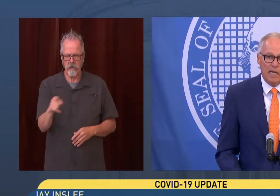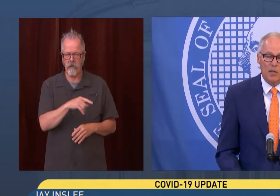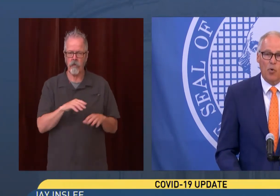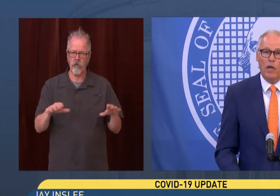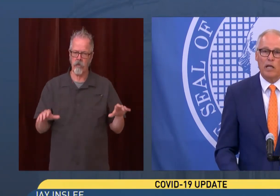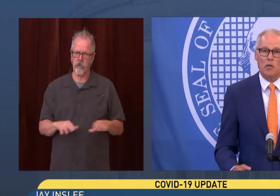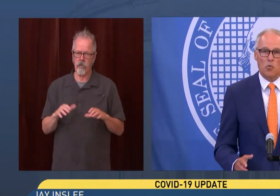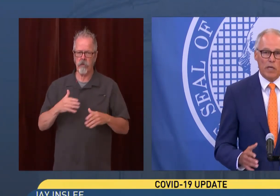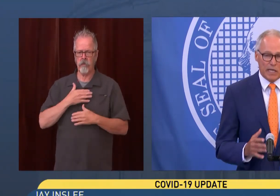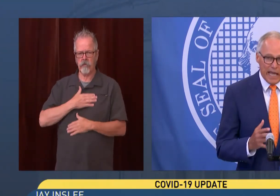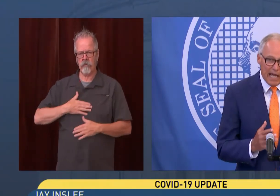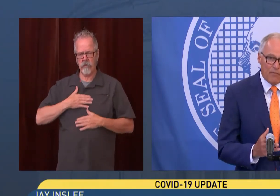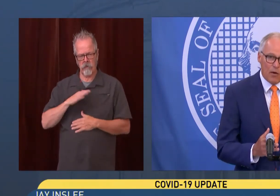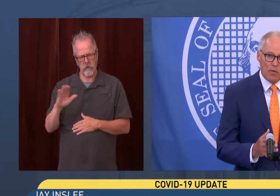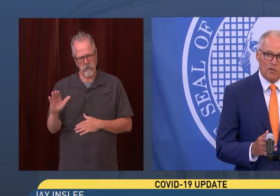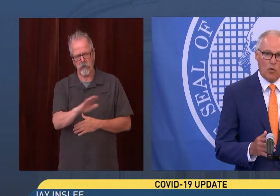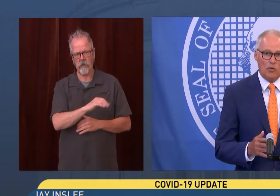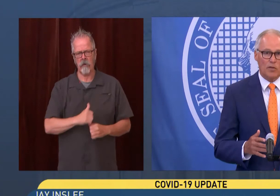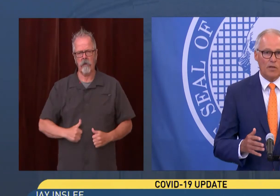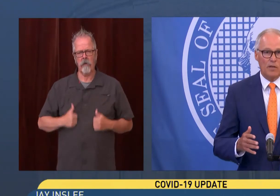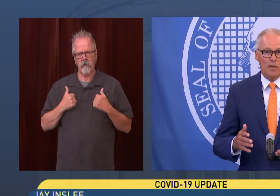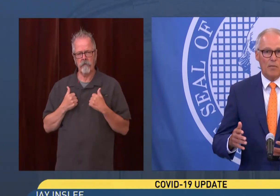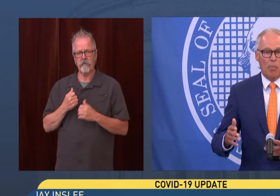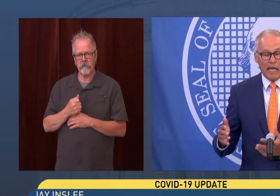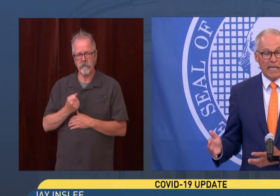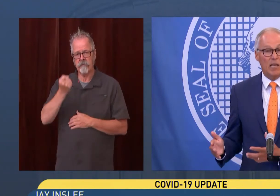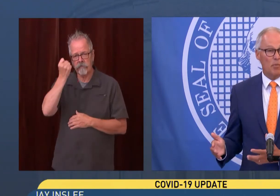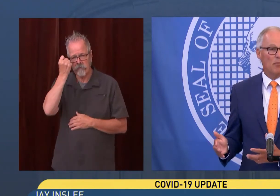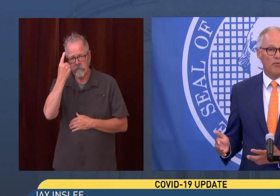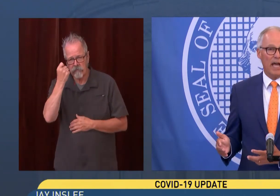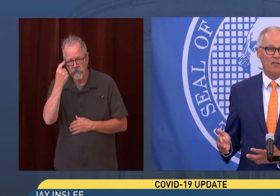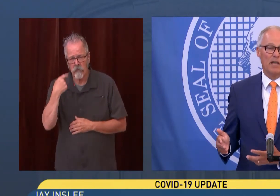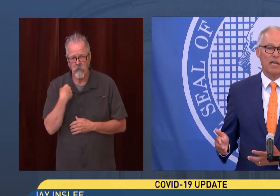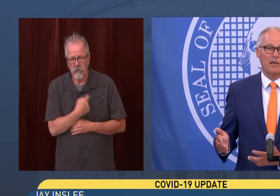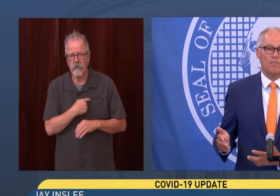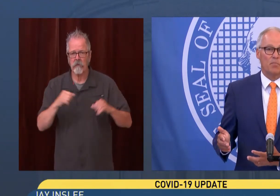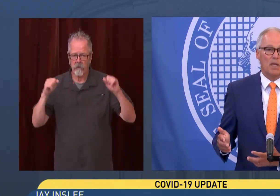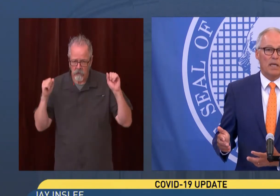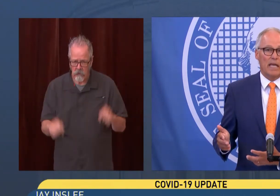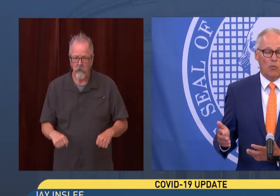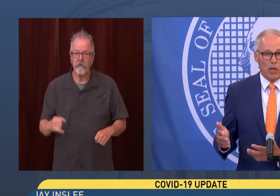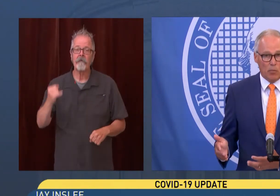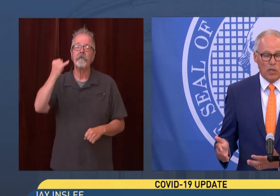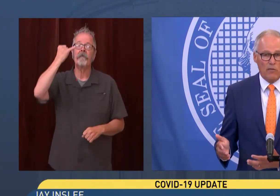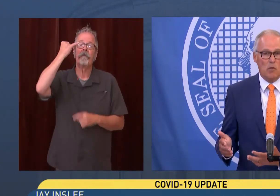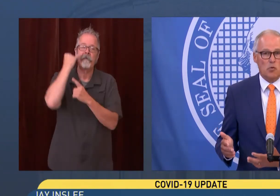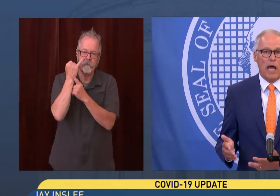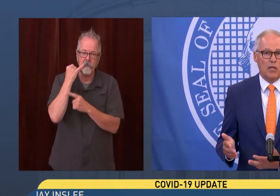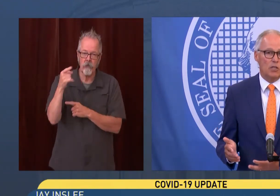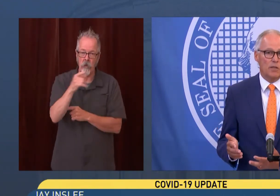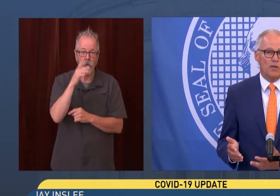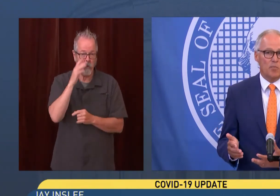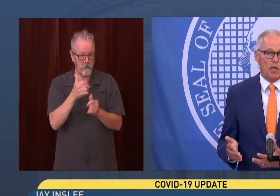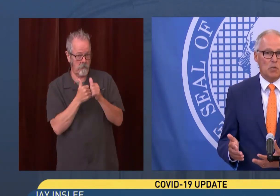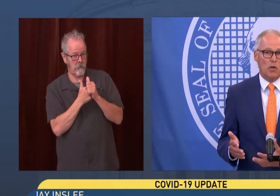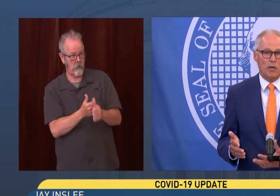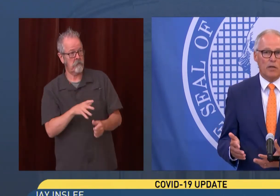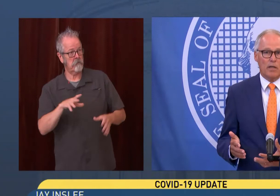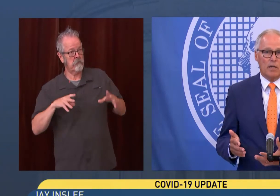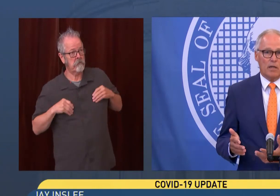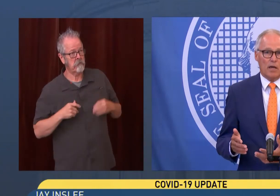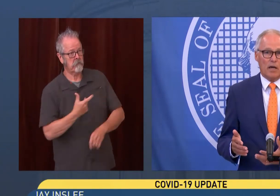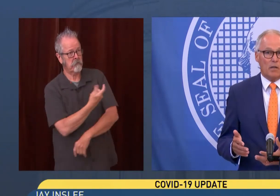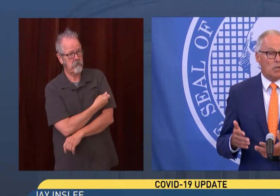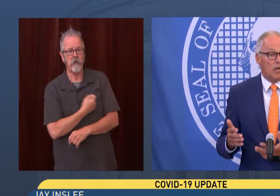And the point is, we can have that result by getting people vaccinated. And we believe a strategy that is based